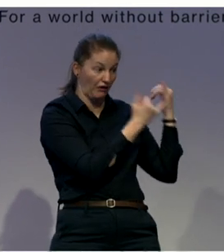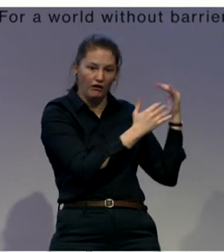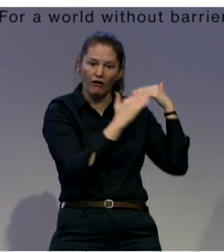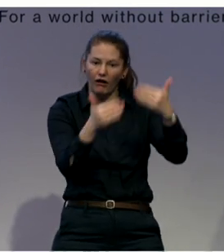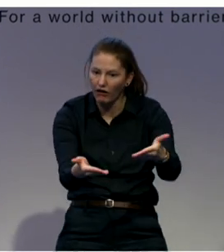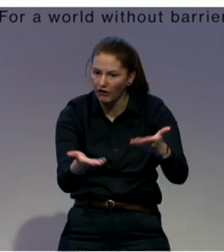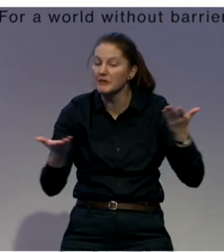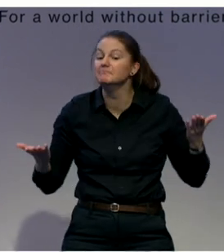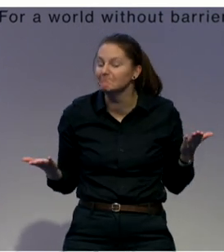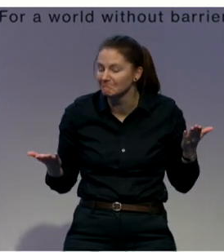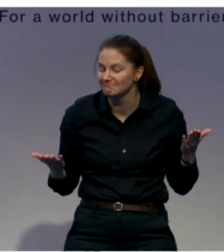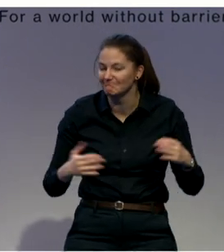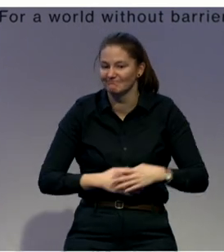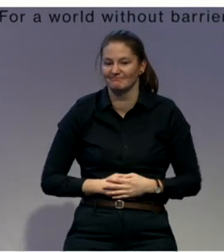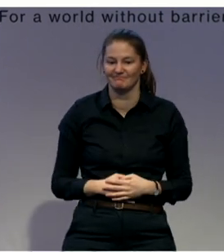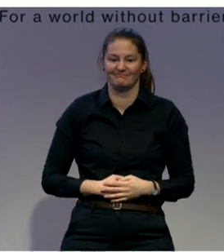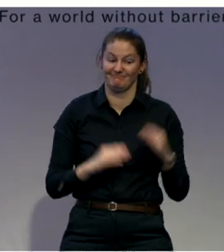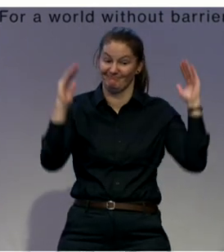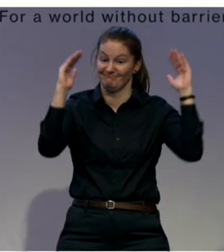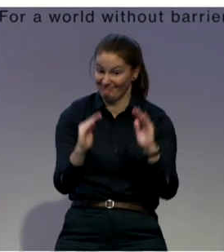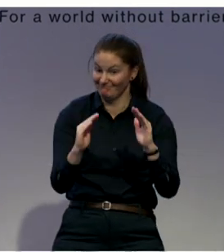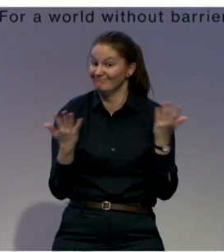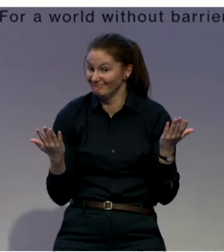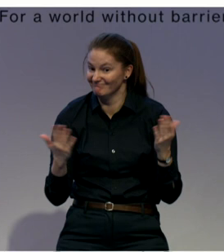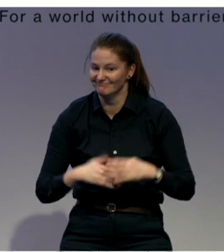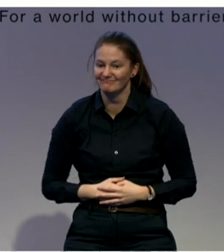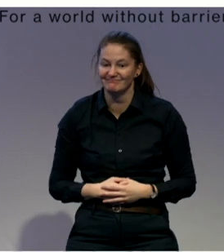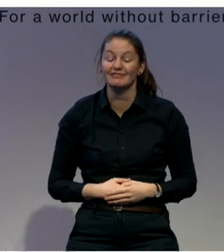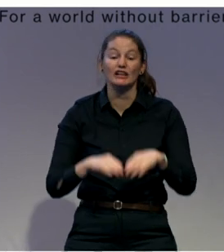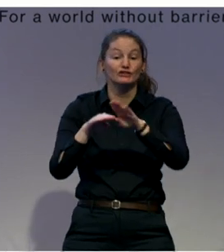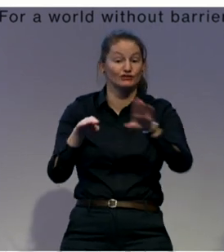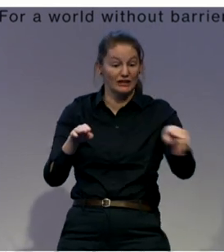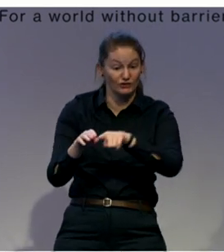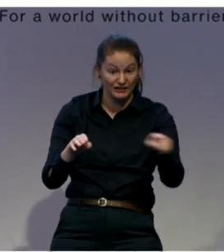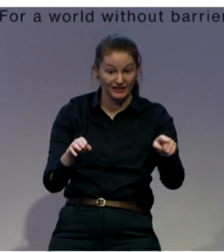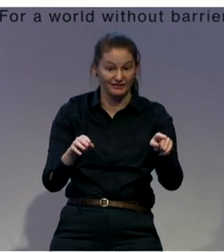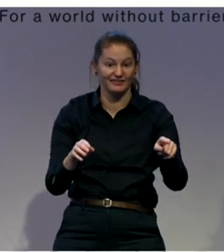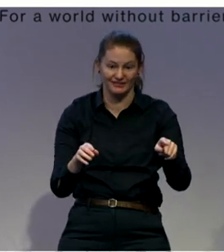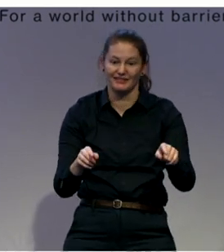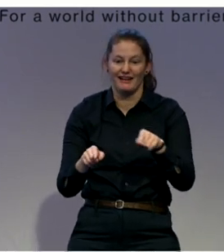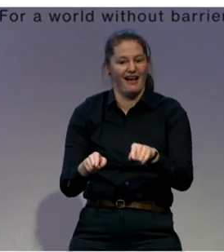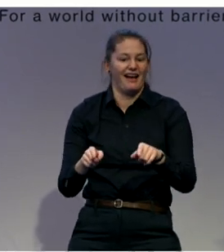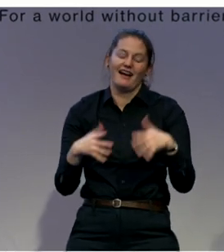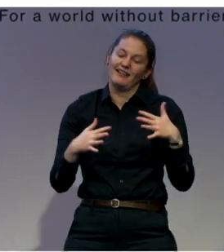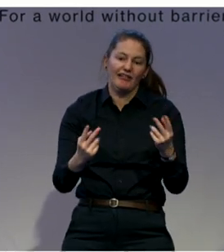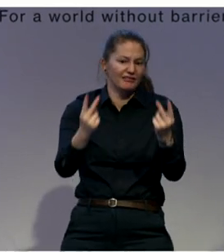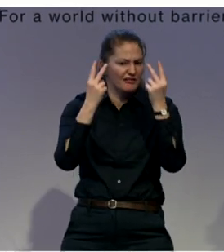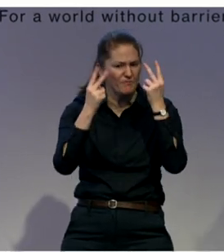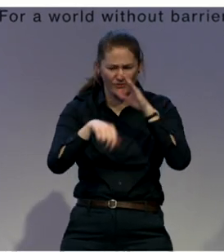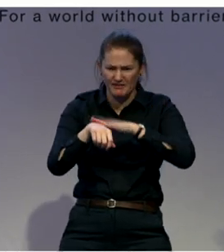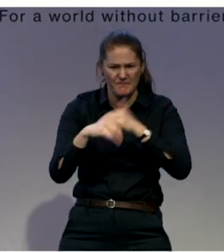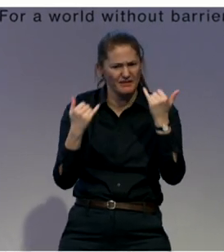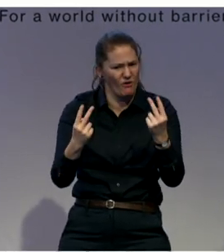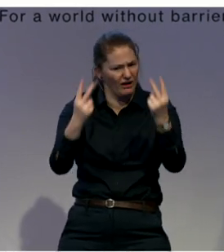important time and very important process. It's about holistic individual assessment, individual